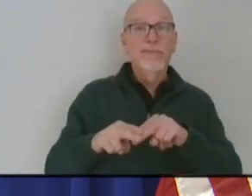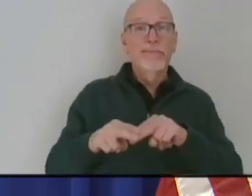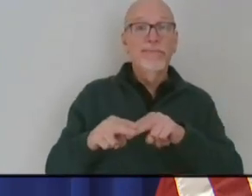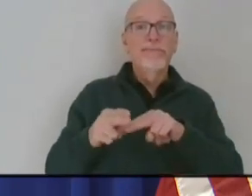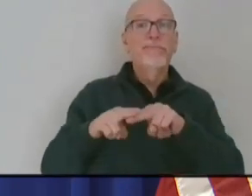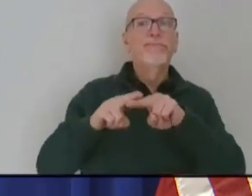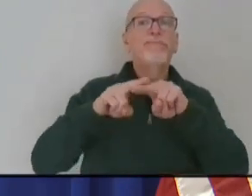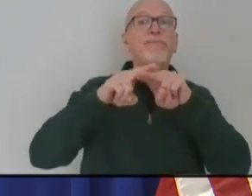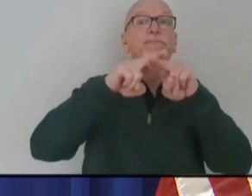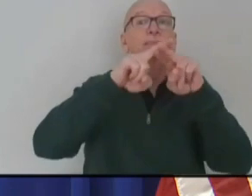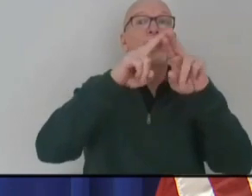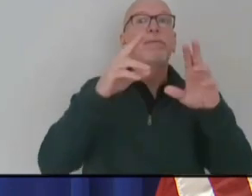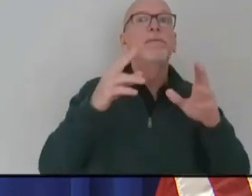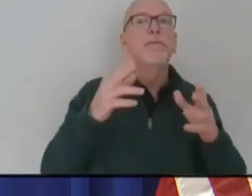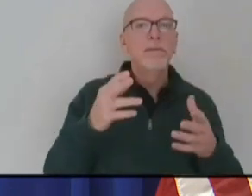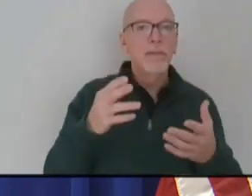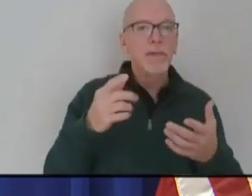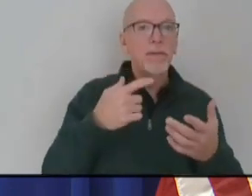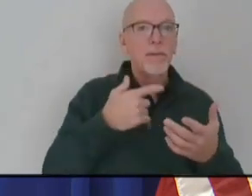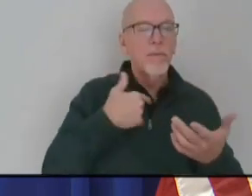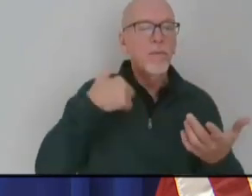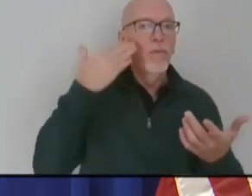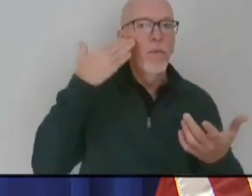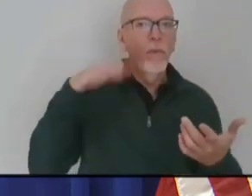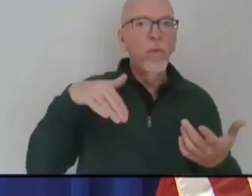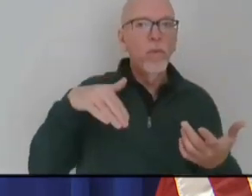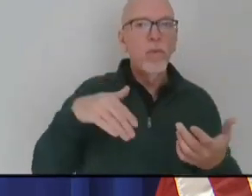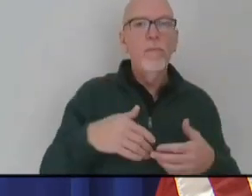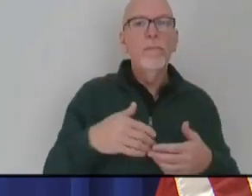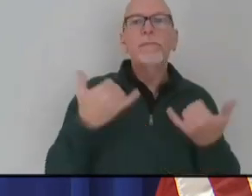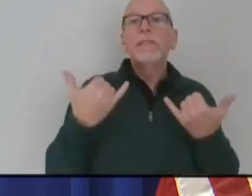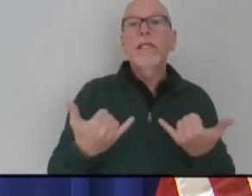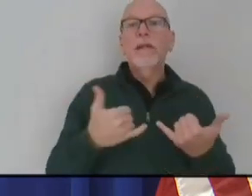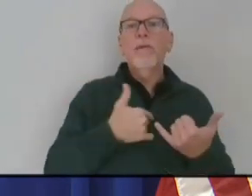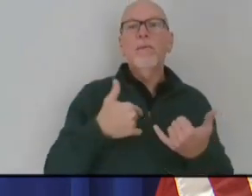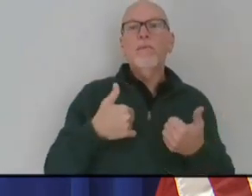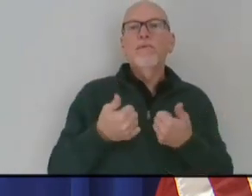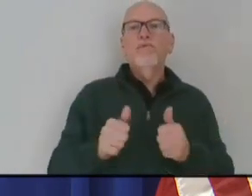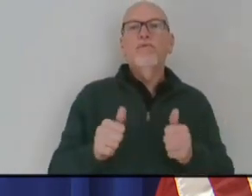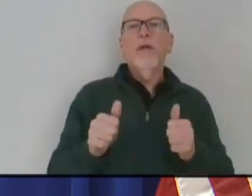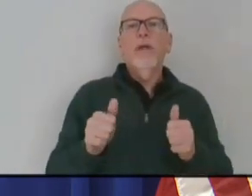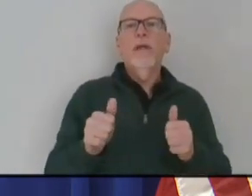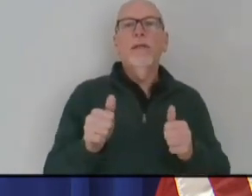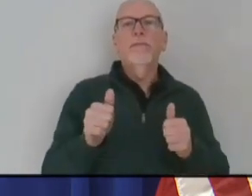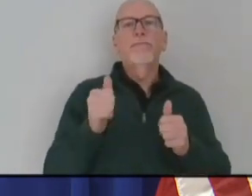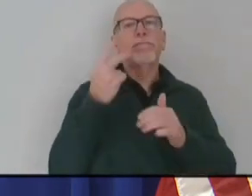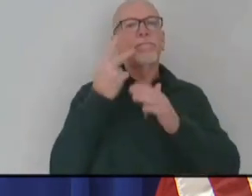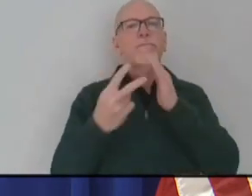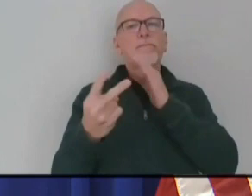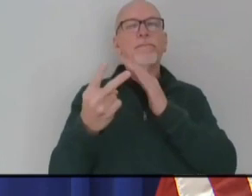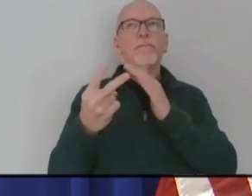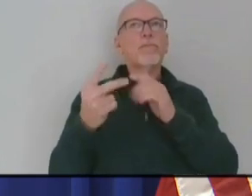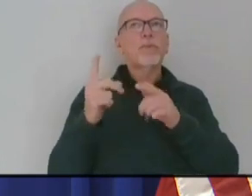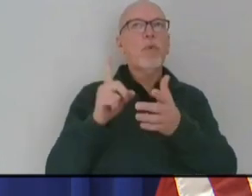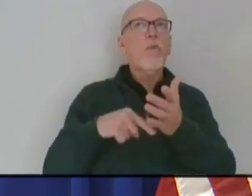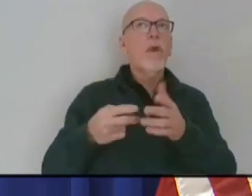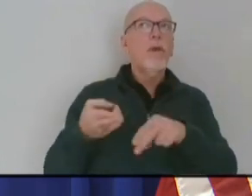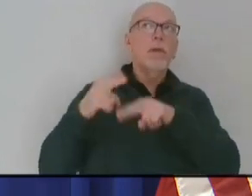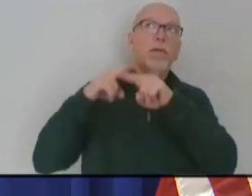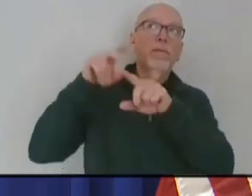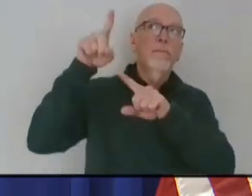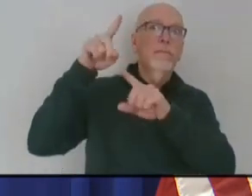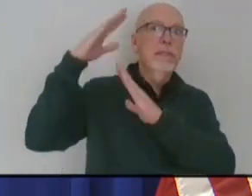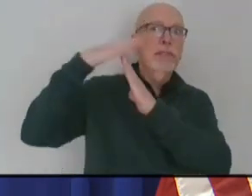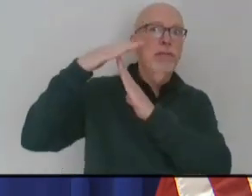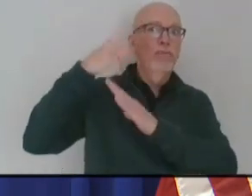tide continues to rise. And so what we're trying to project, what does high tide look like and avoid